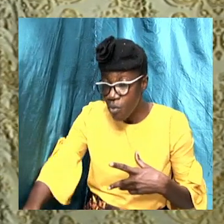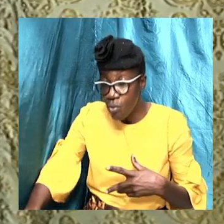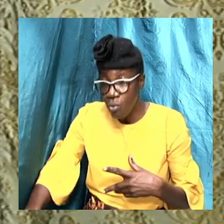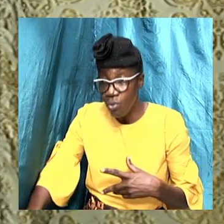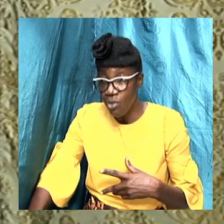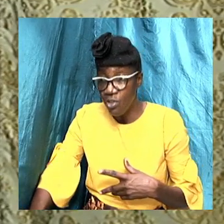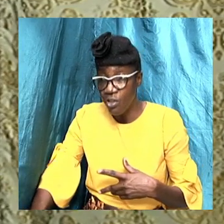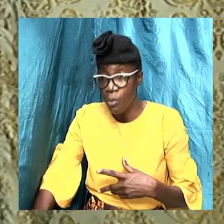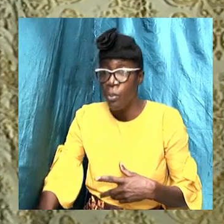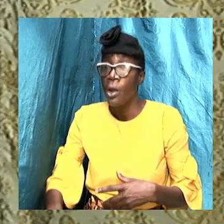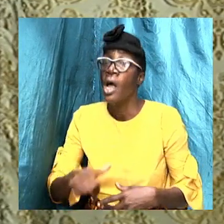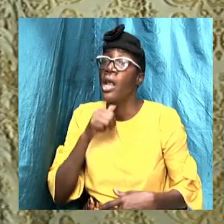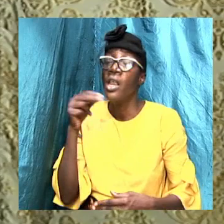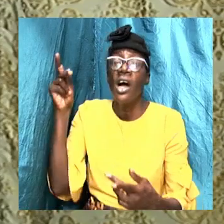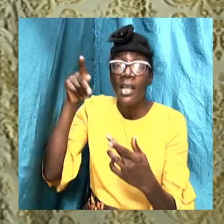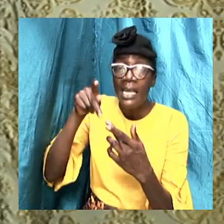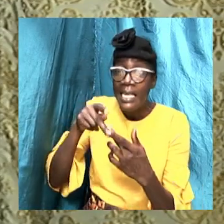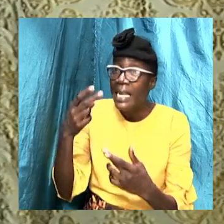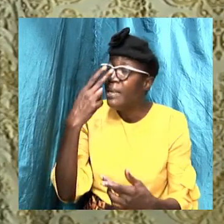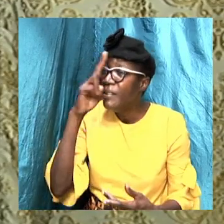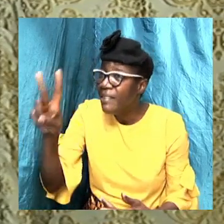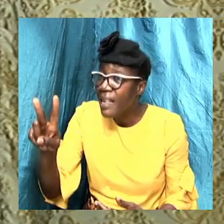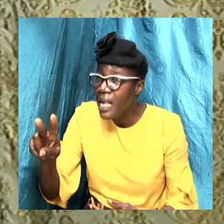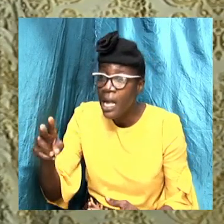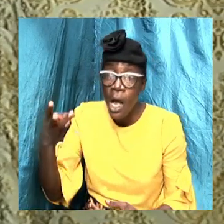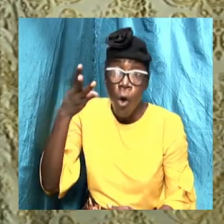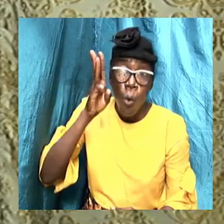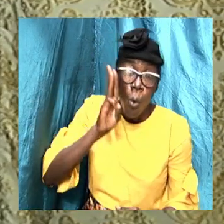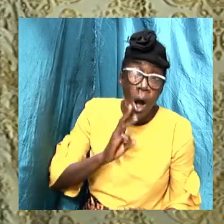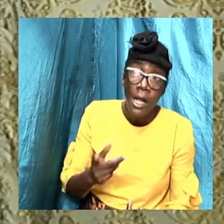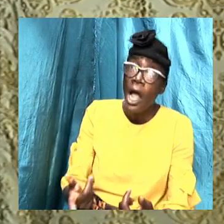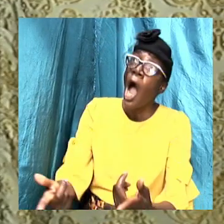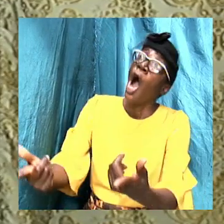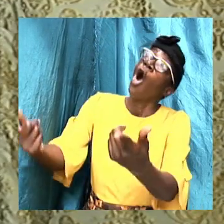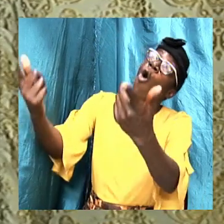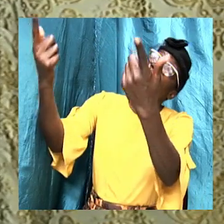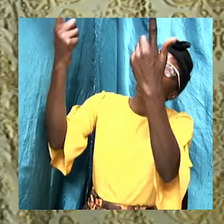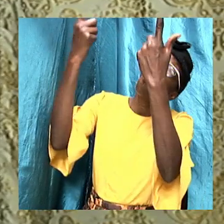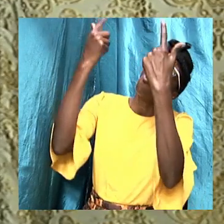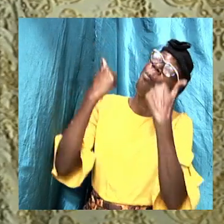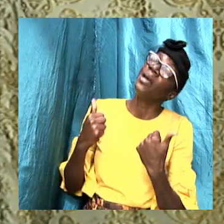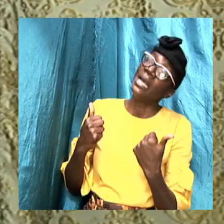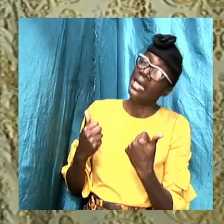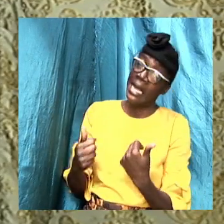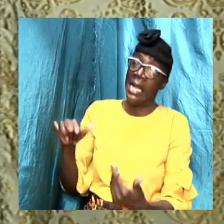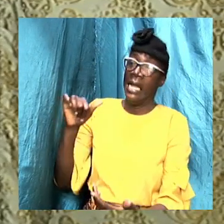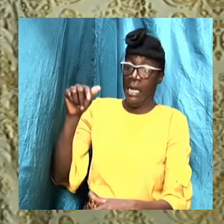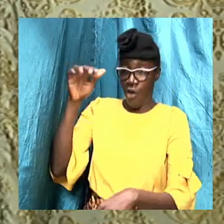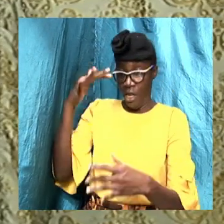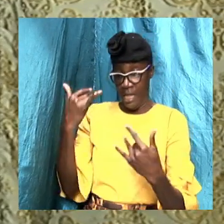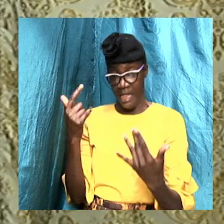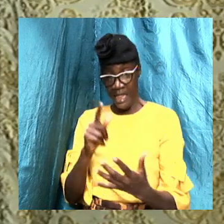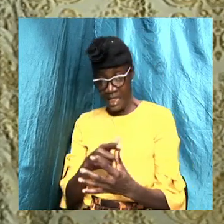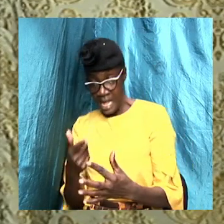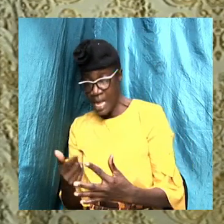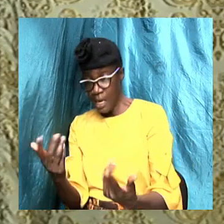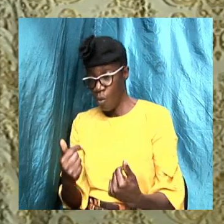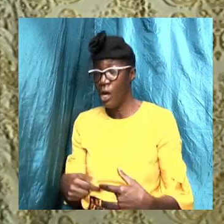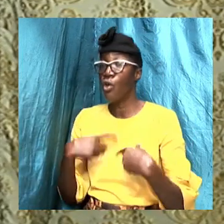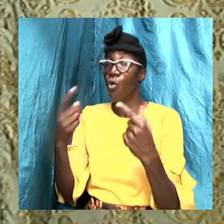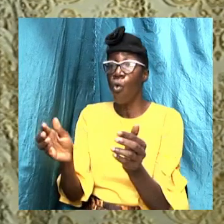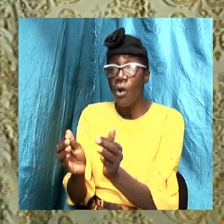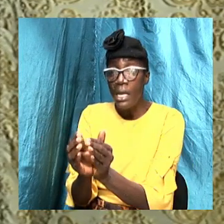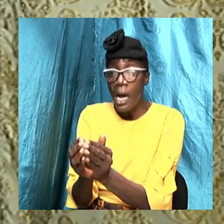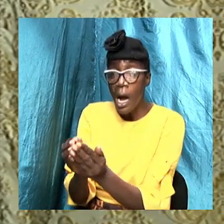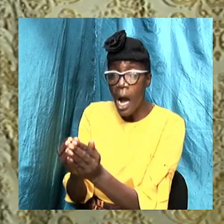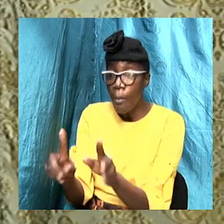this water start coming from above and coming from beneath, that is the time they want to go in the ark. But, God shut the